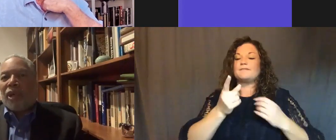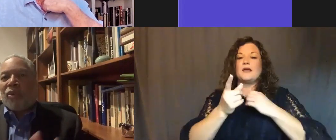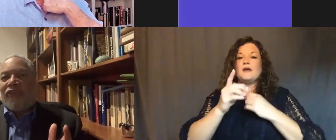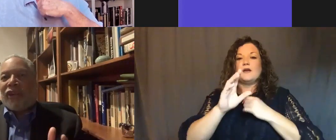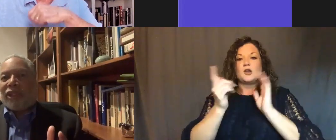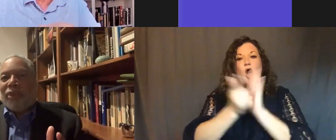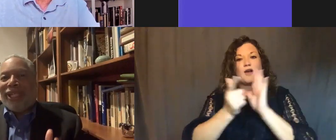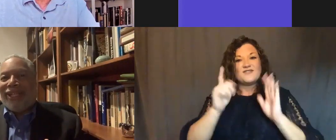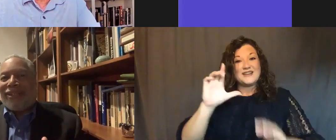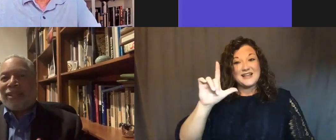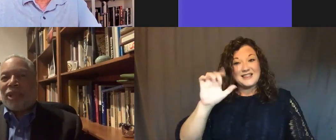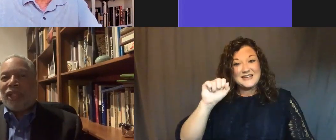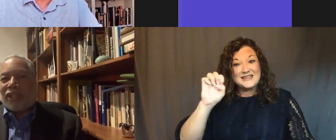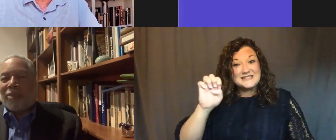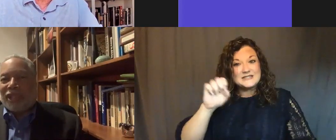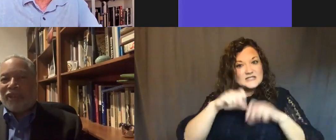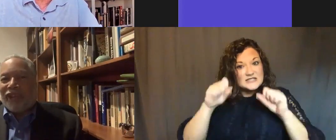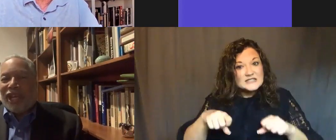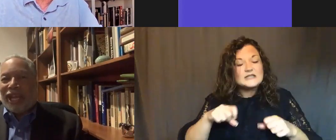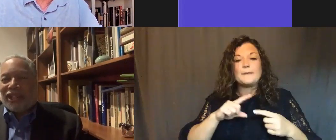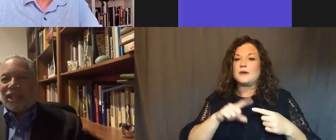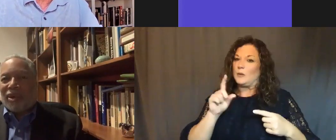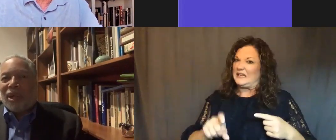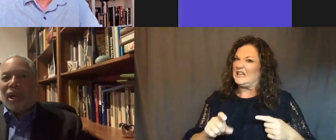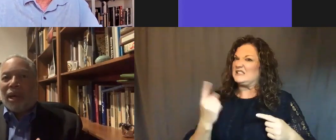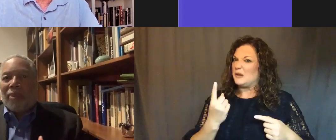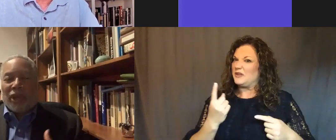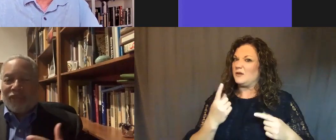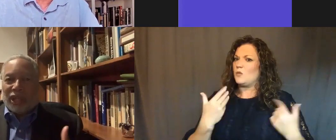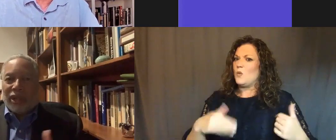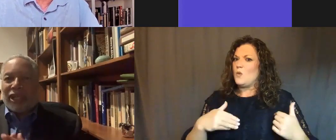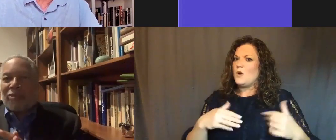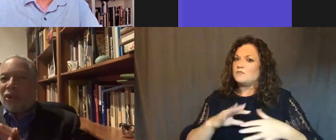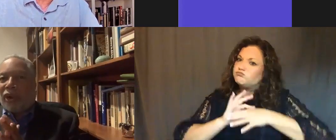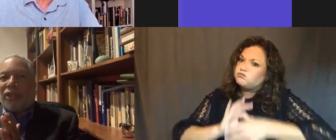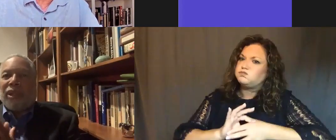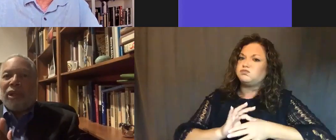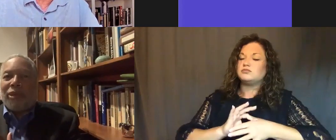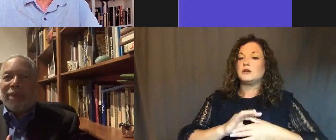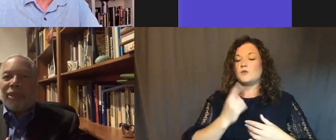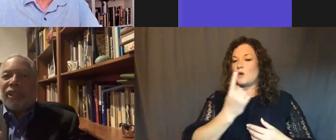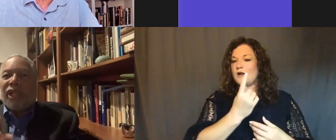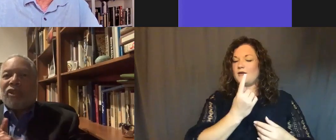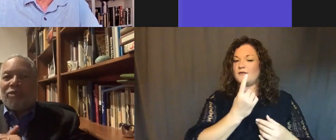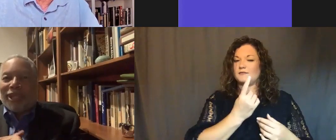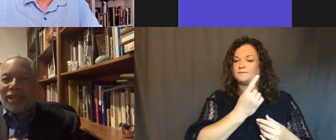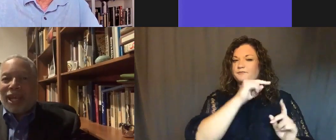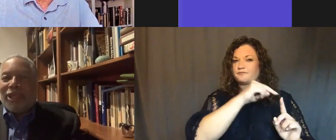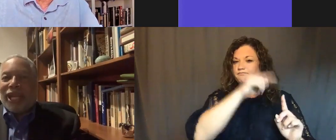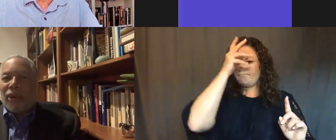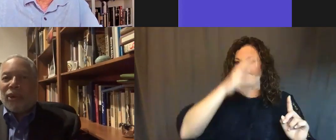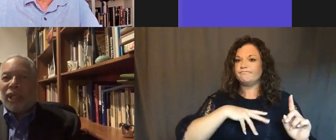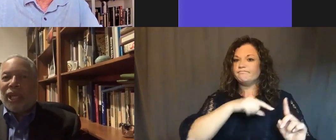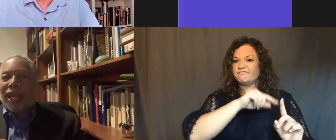we felt that we needed something substantive. And so one of our curators, Paul Gardula, had been able to spend